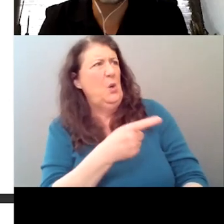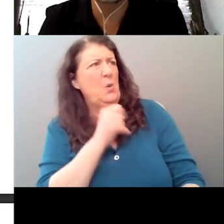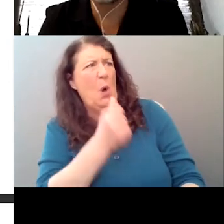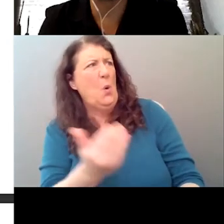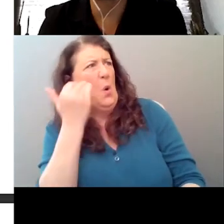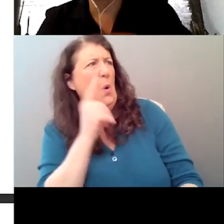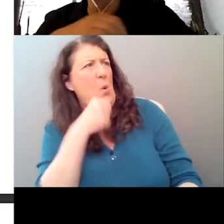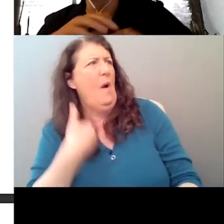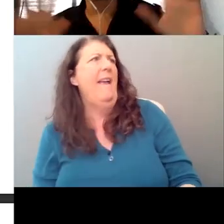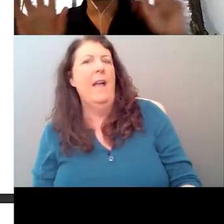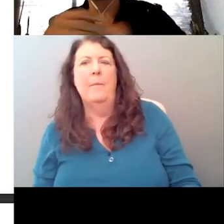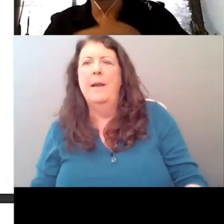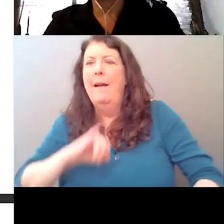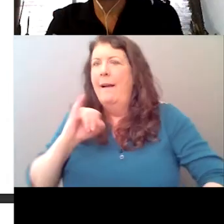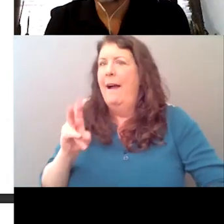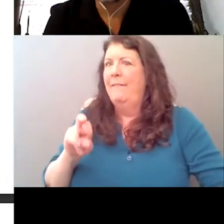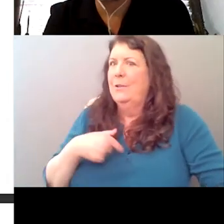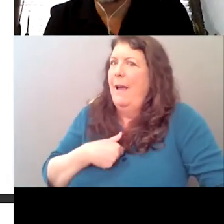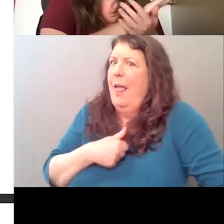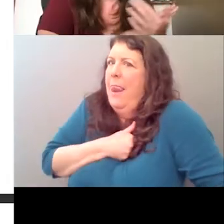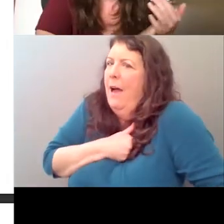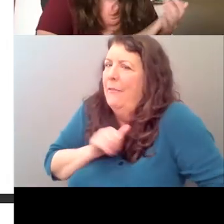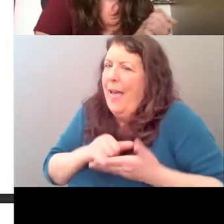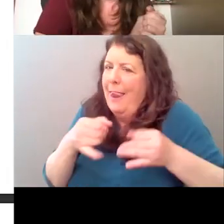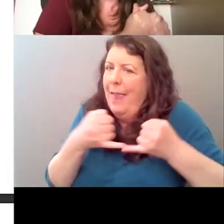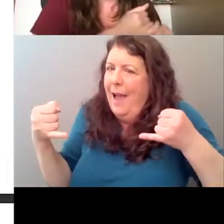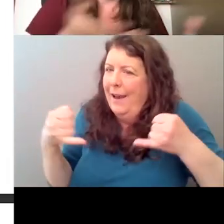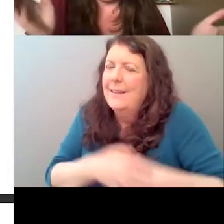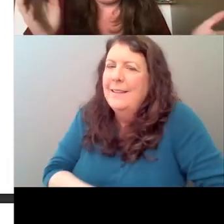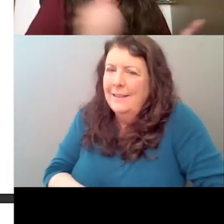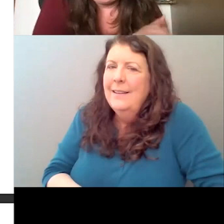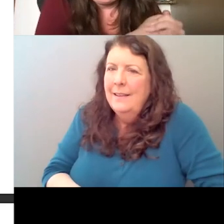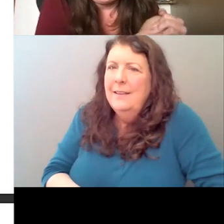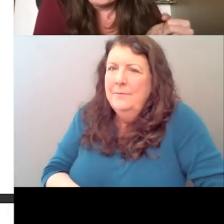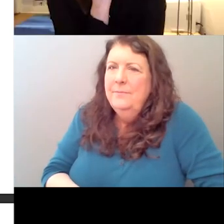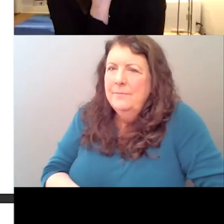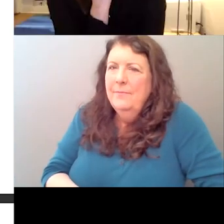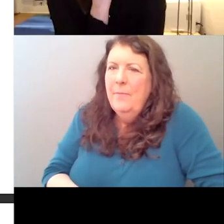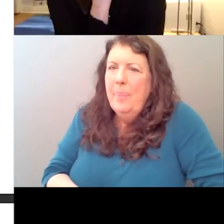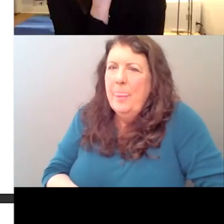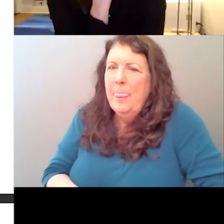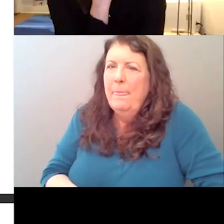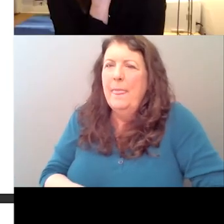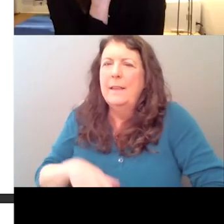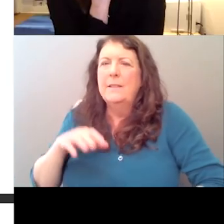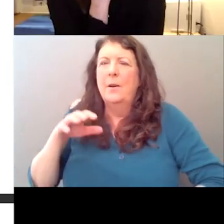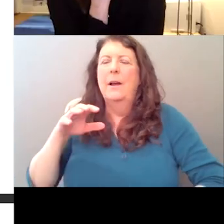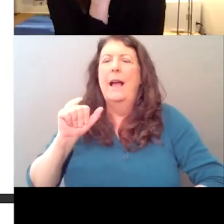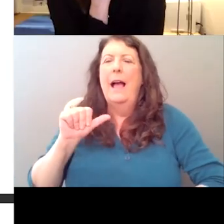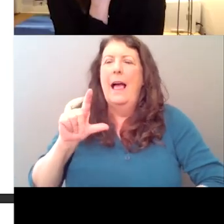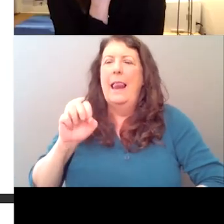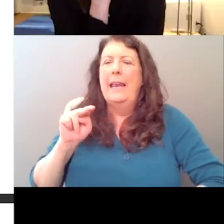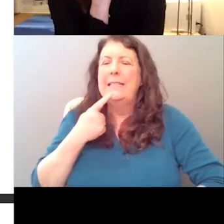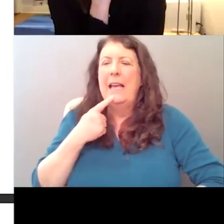Yeah. I love that line. Literally was like, um, do you remember? love, I love Haley's delivery of that line so much. And